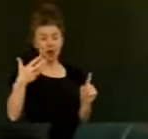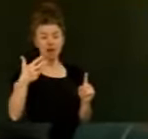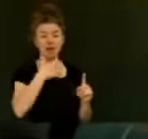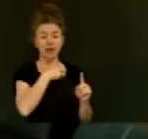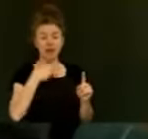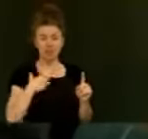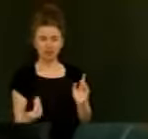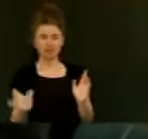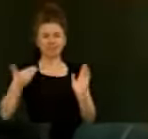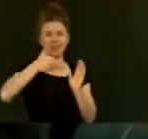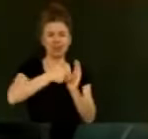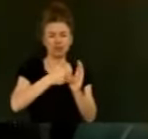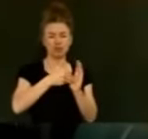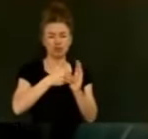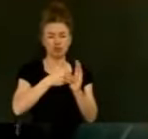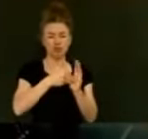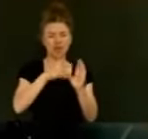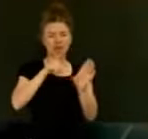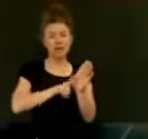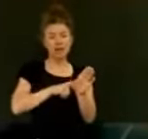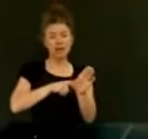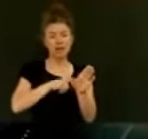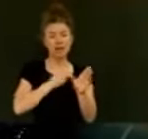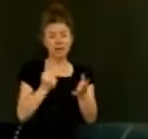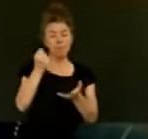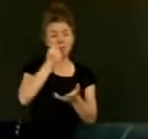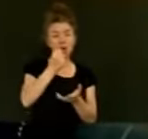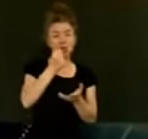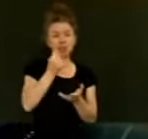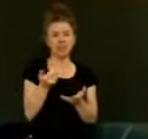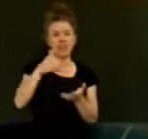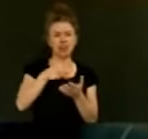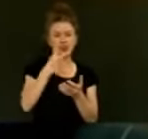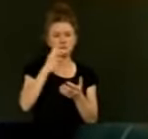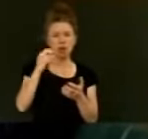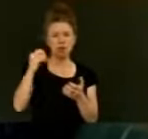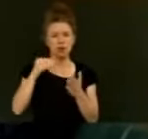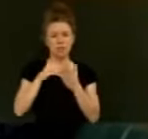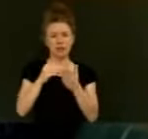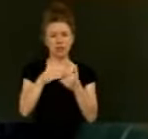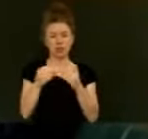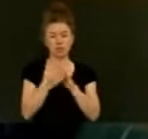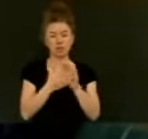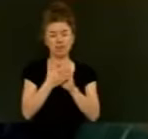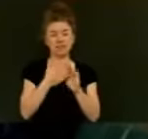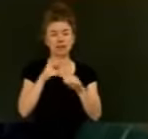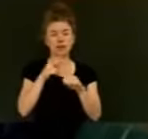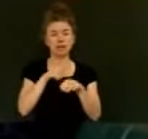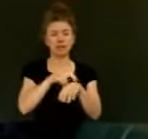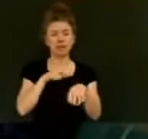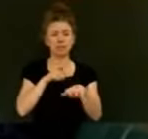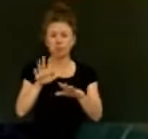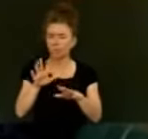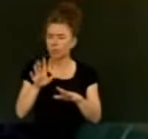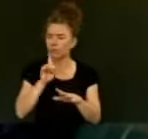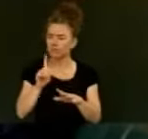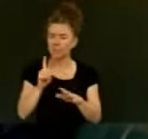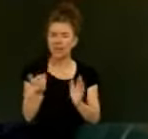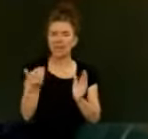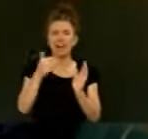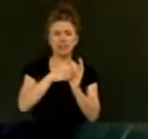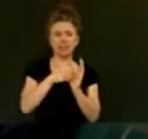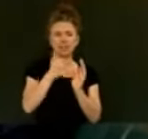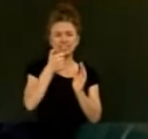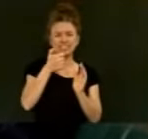boosted the annual police budget by $200 million to increase police number—what? By 600